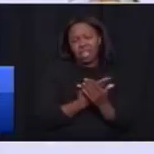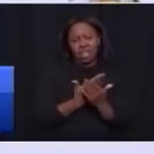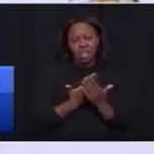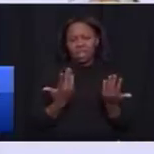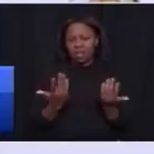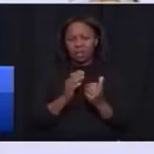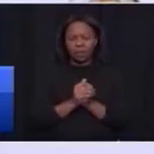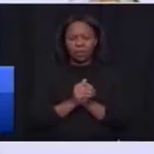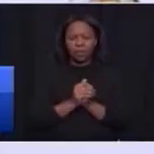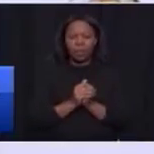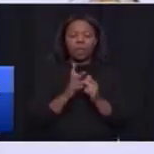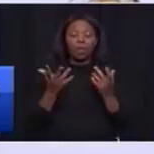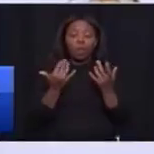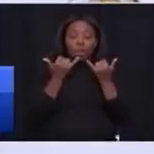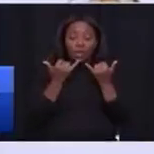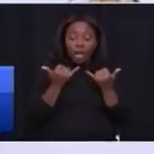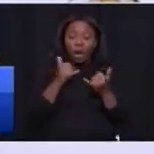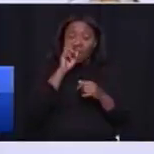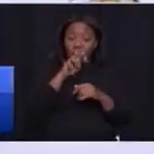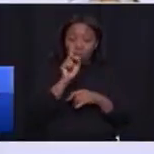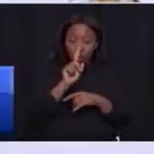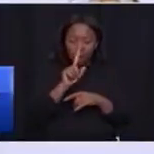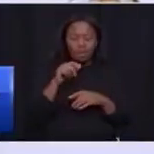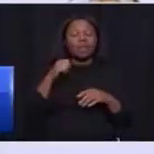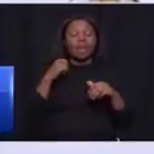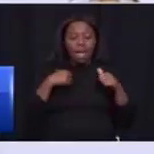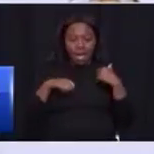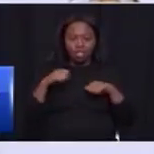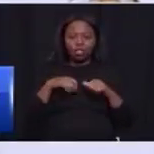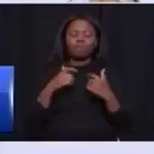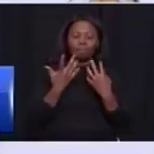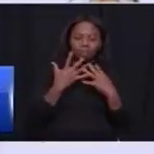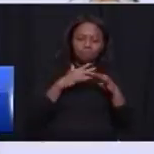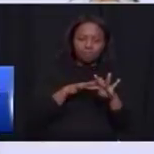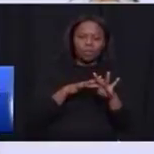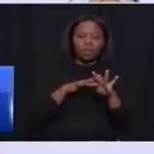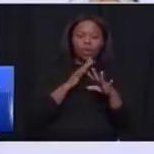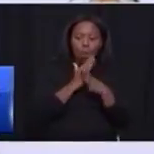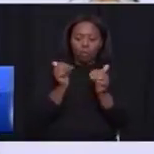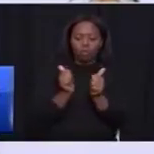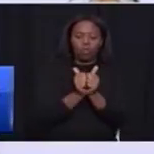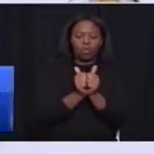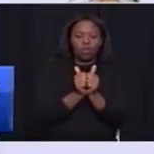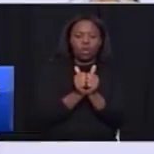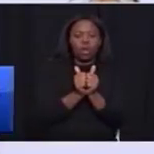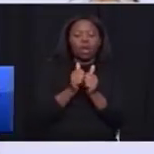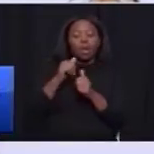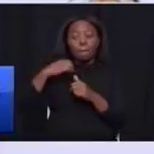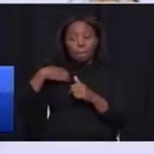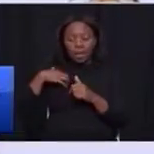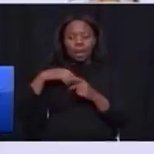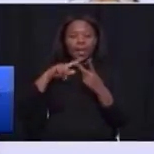So we therefore need action and collaboration between municipalities and the provincial government